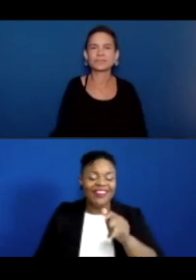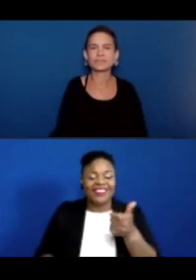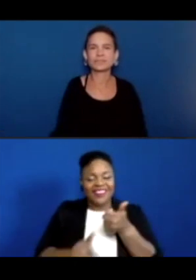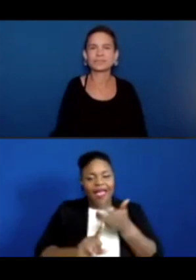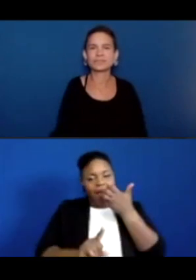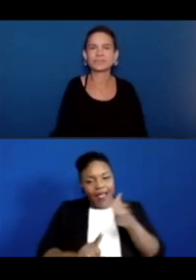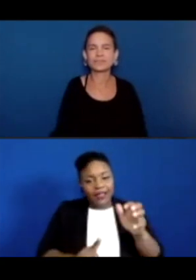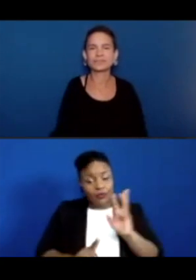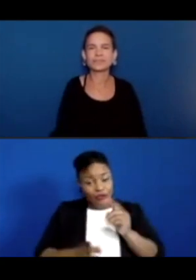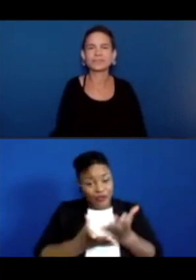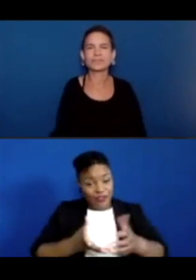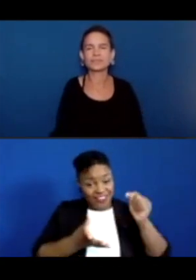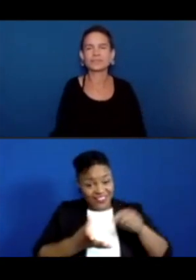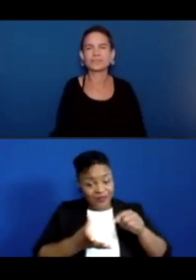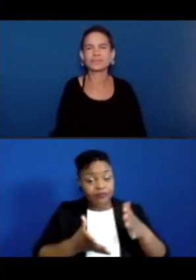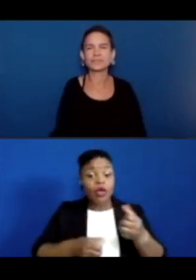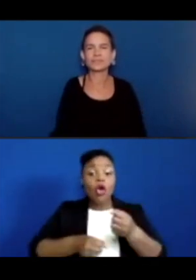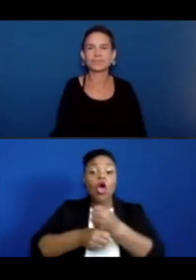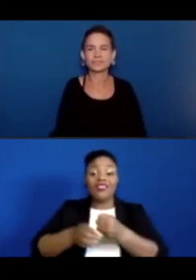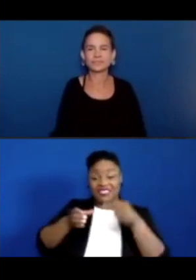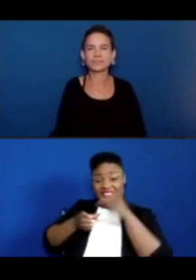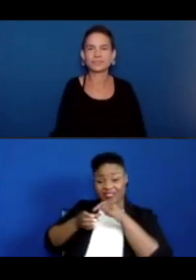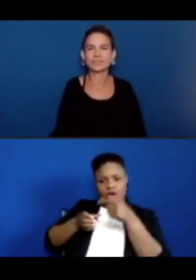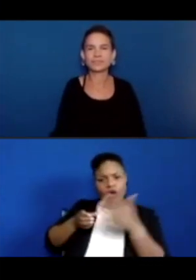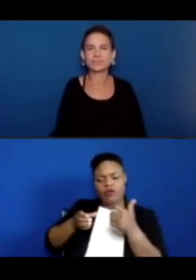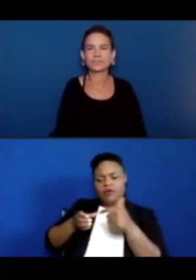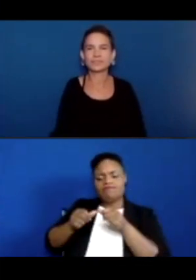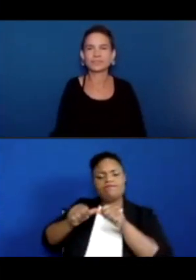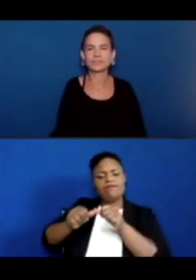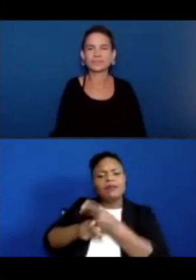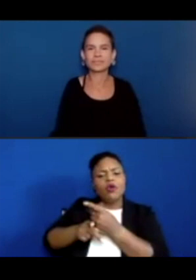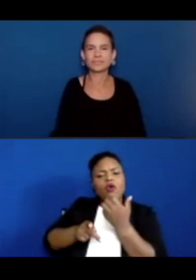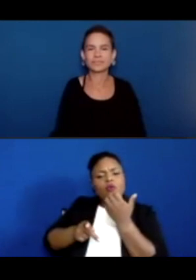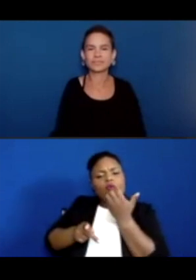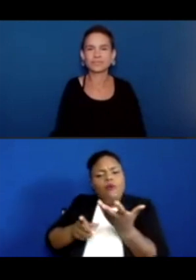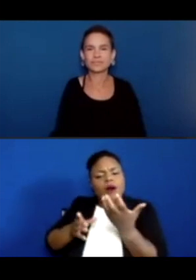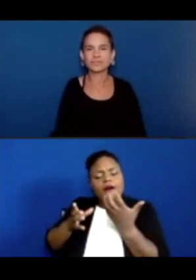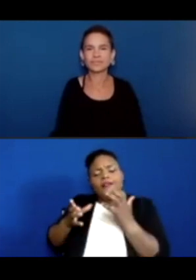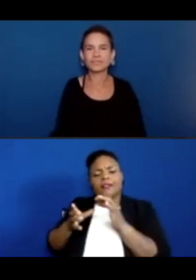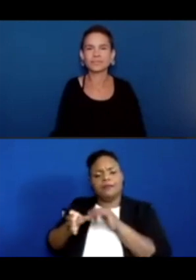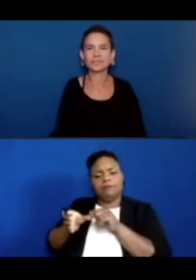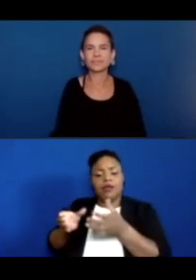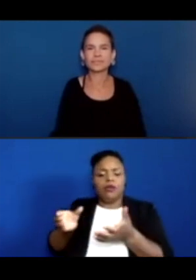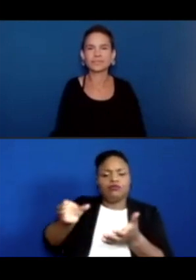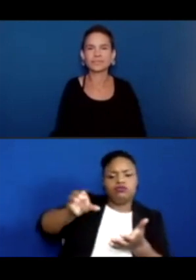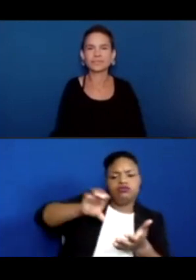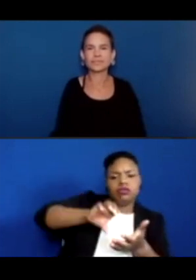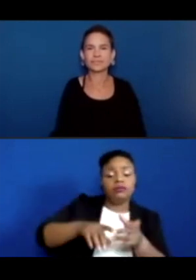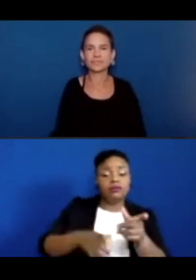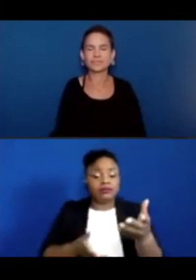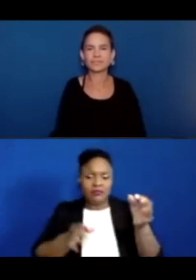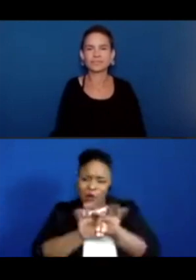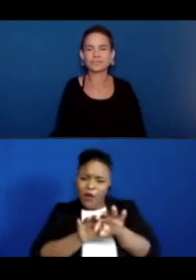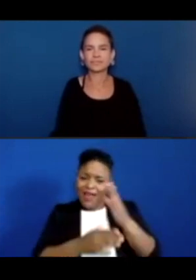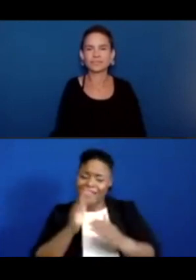This coffee mug thing does a good job. Okay, and then just to be safe, because it's your little precious hands that I care about, let's put some